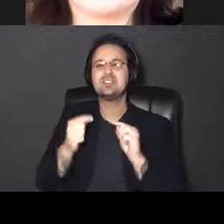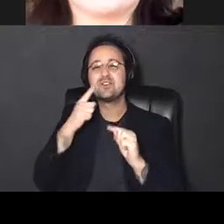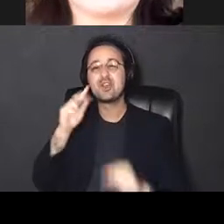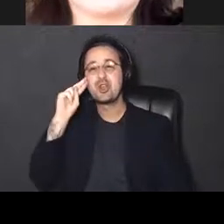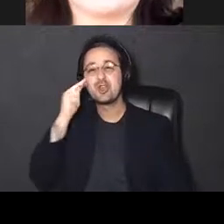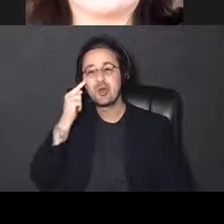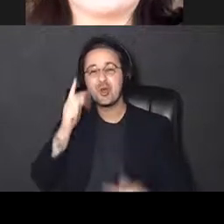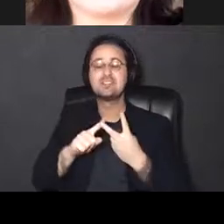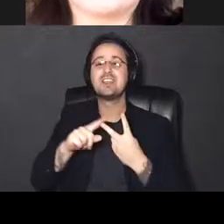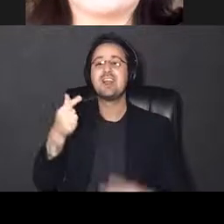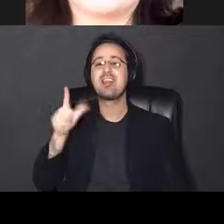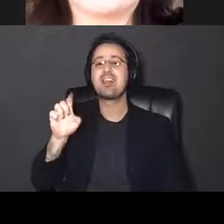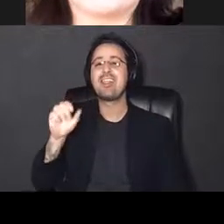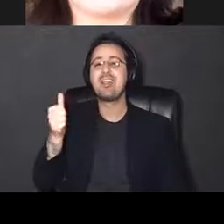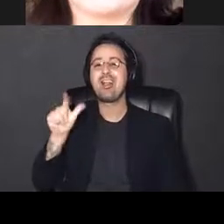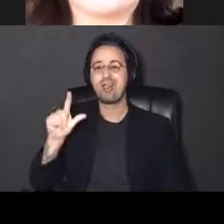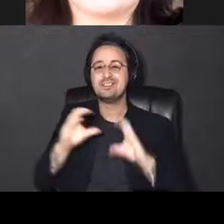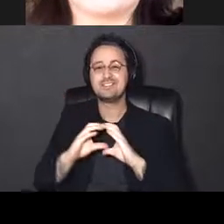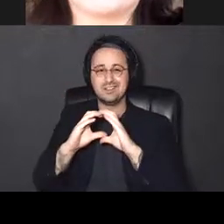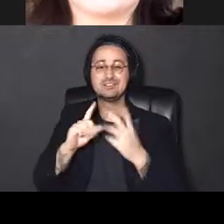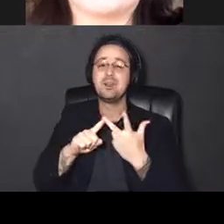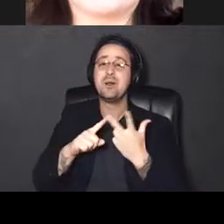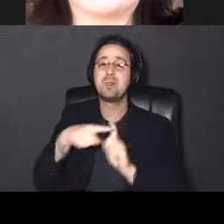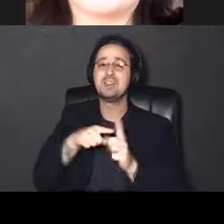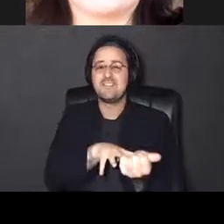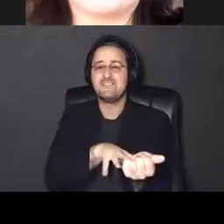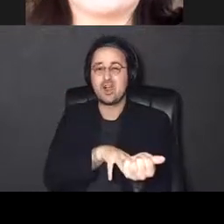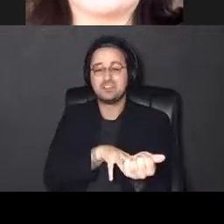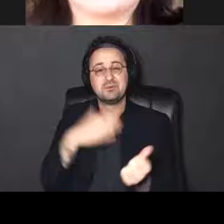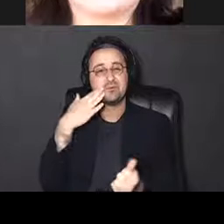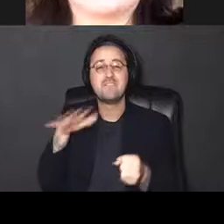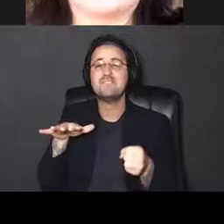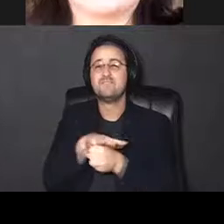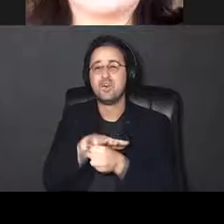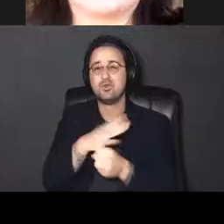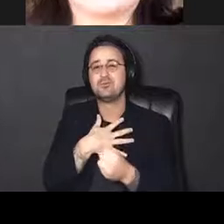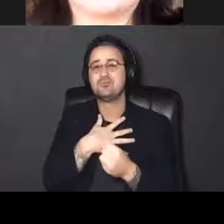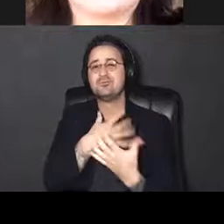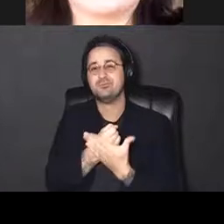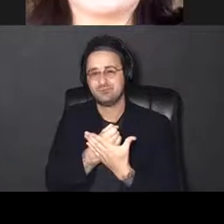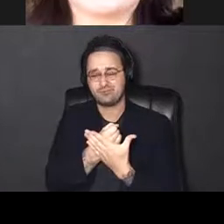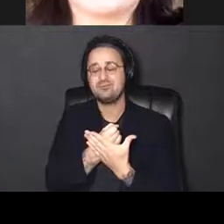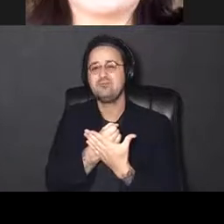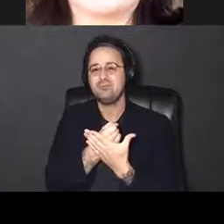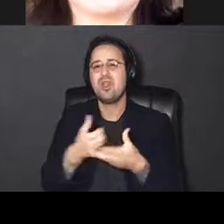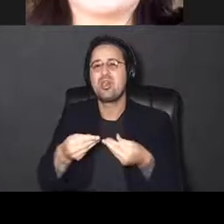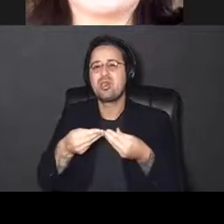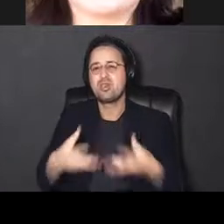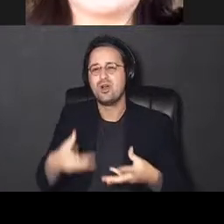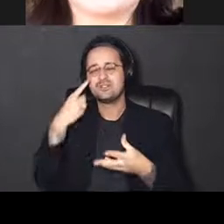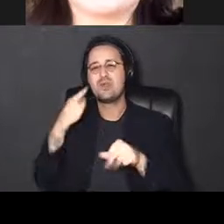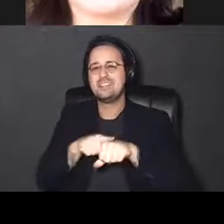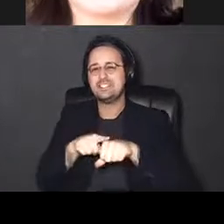and the vasculature, resulting in a true infarct. So like a total loss of brain tissue. And you'll see some examples of that